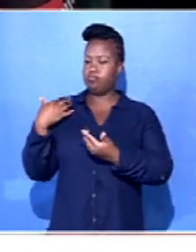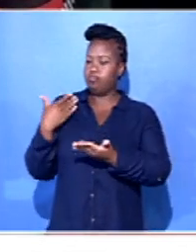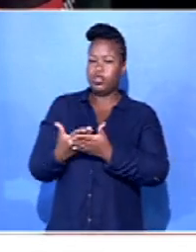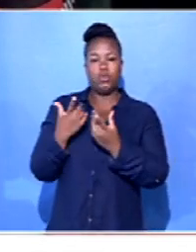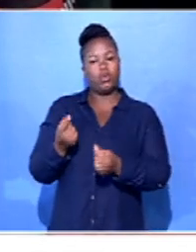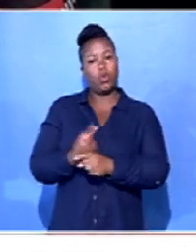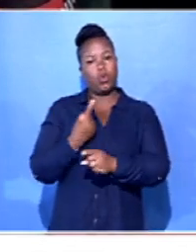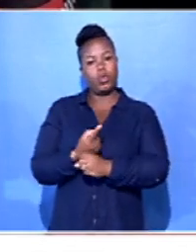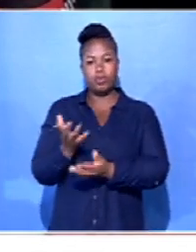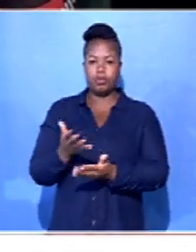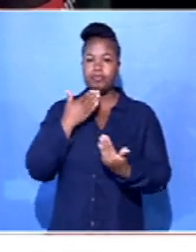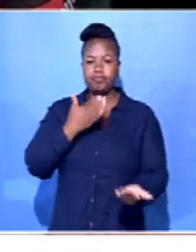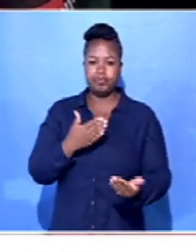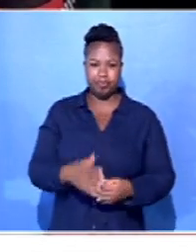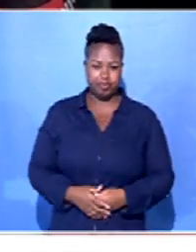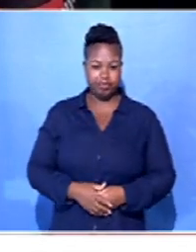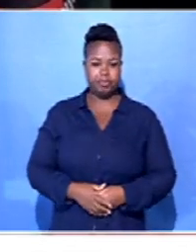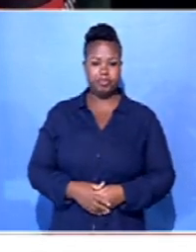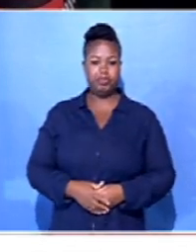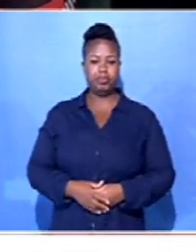so wherever we are in government. will uphold the rule law we are in government.